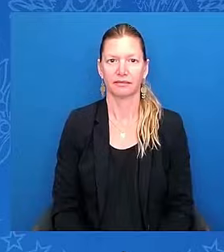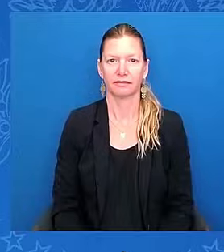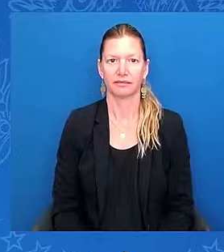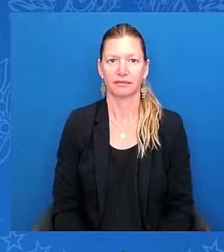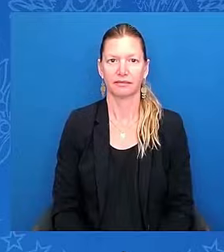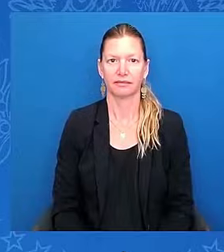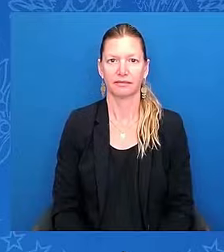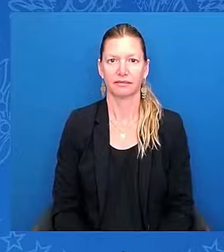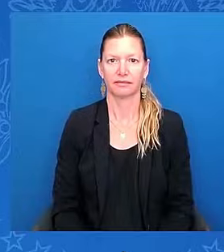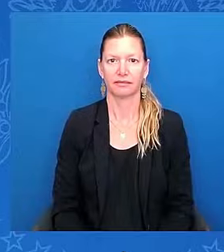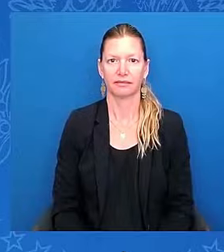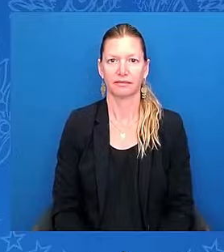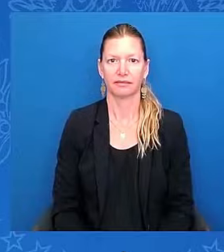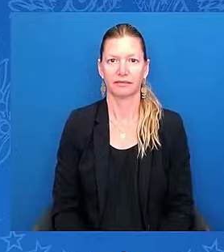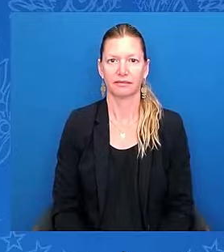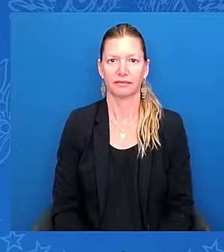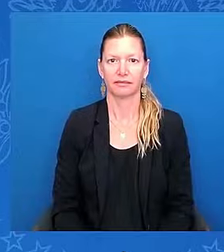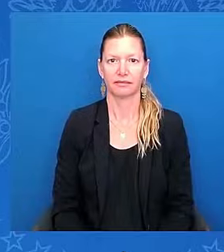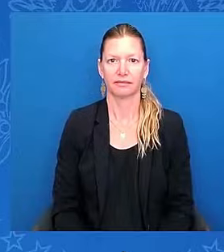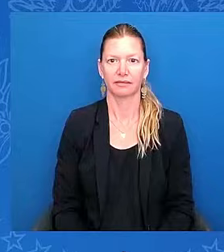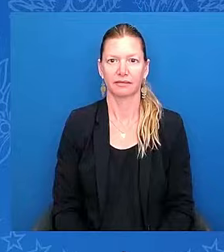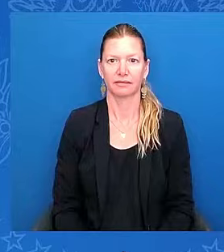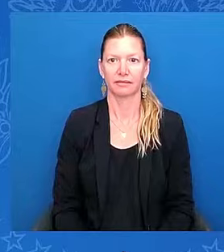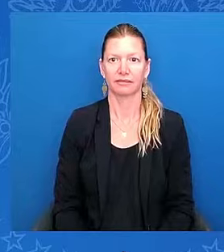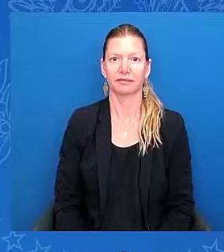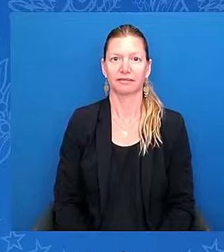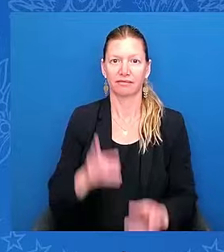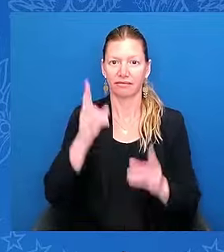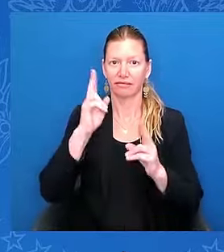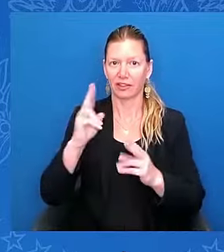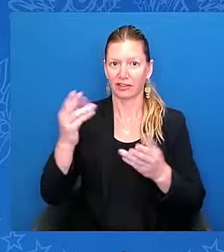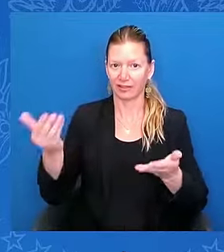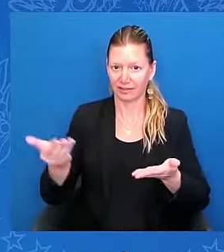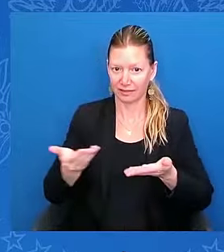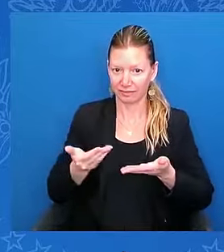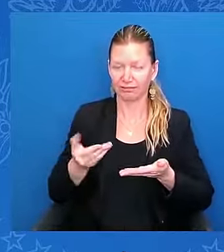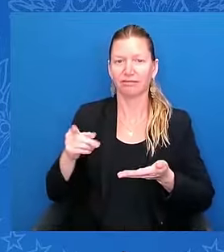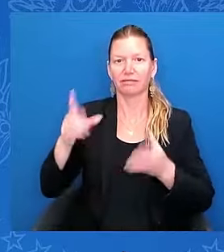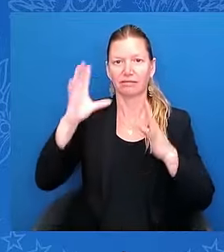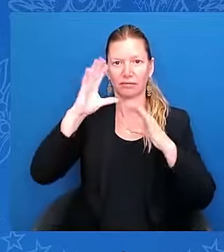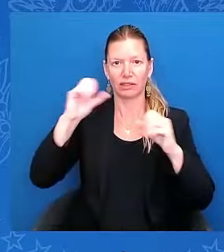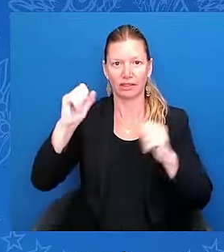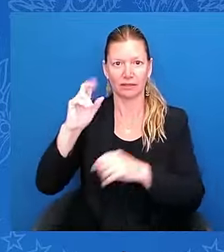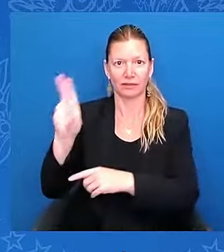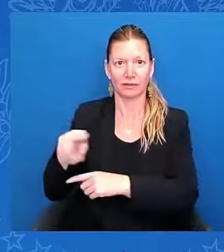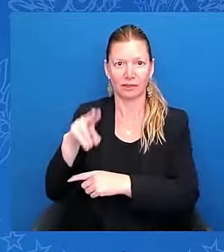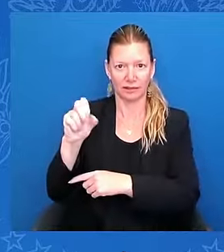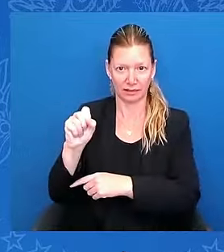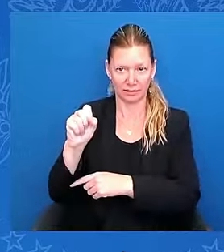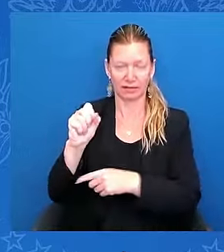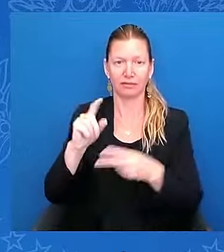Distinguished guest, the President of the United States and Dr. Biden, accompanied by Javier Quiroz Castro.